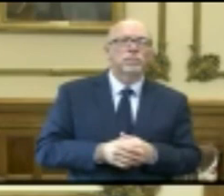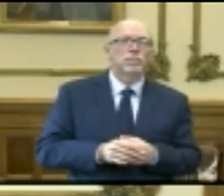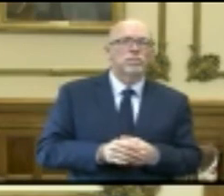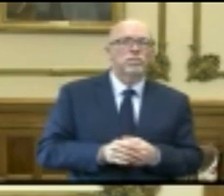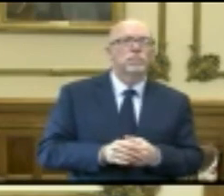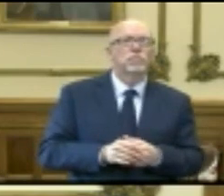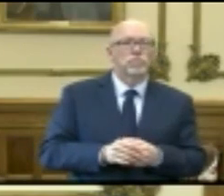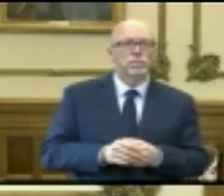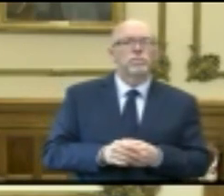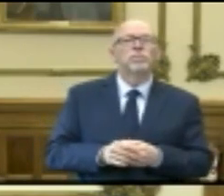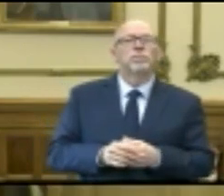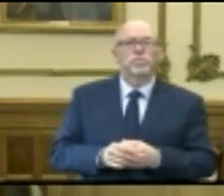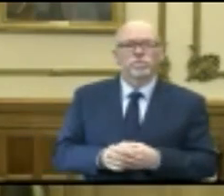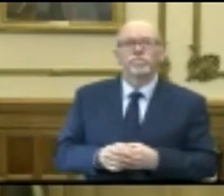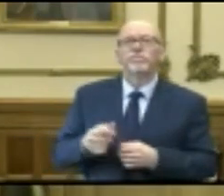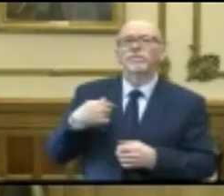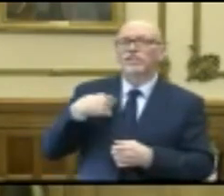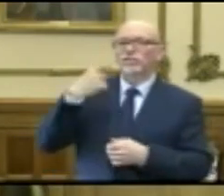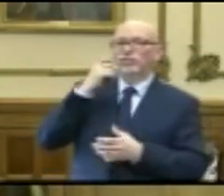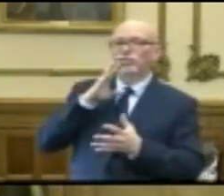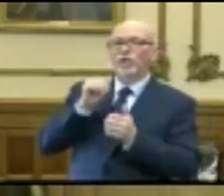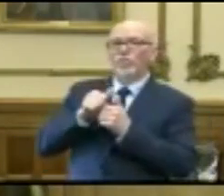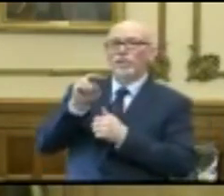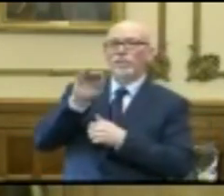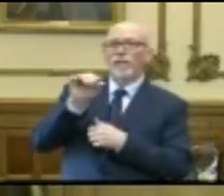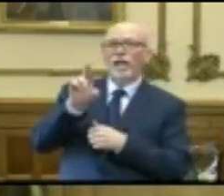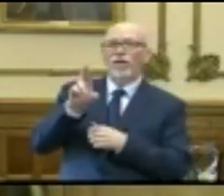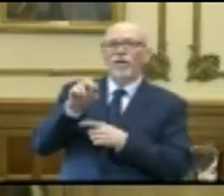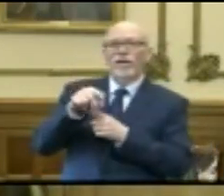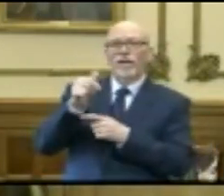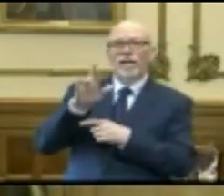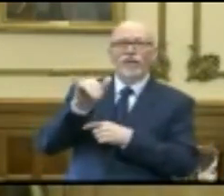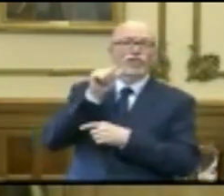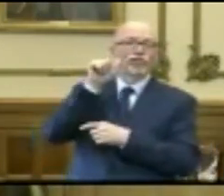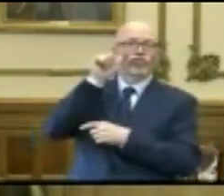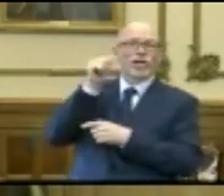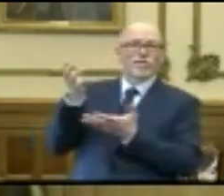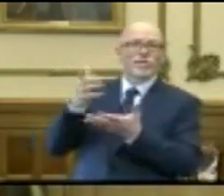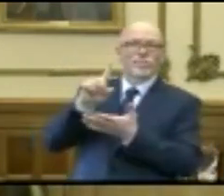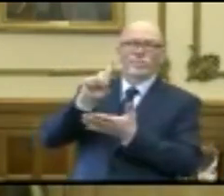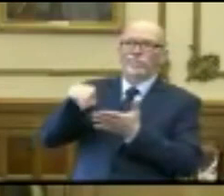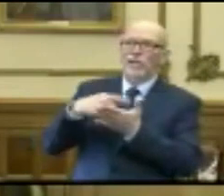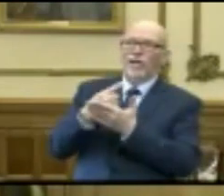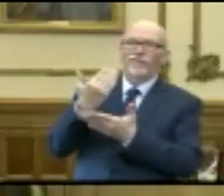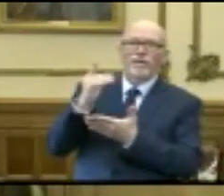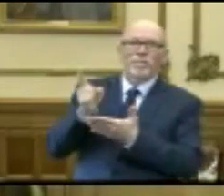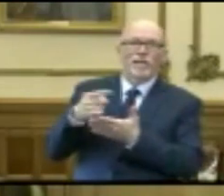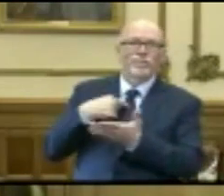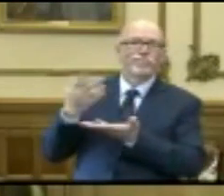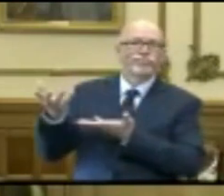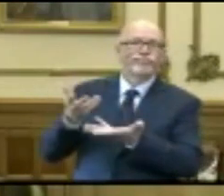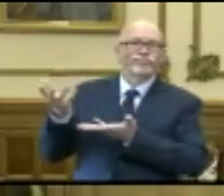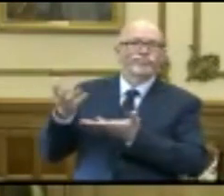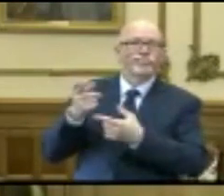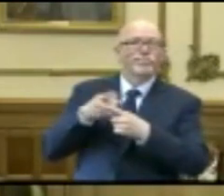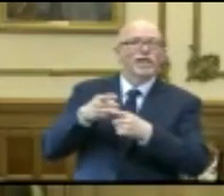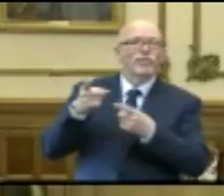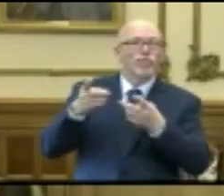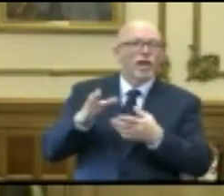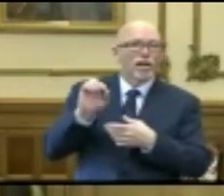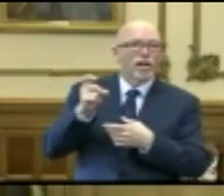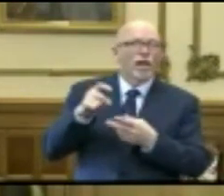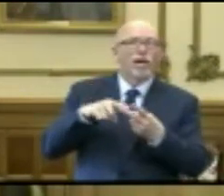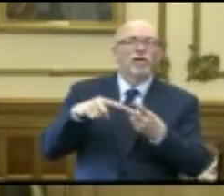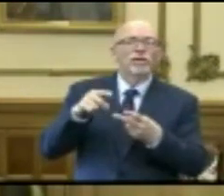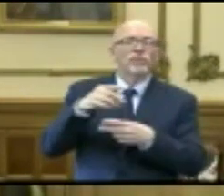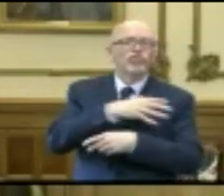I was just on the phone with the mayor of Gary yesterday for about an hour and 15 minutes, along with Director Cox and